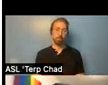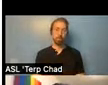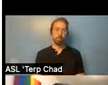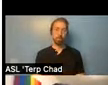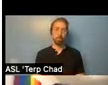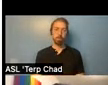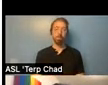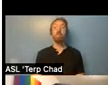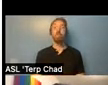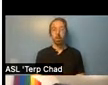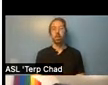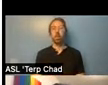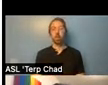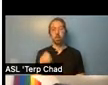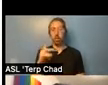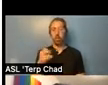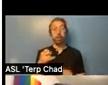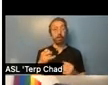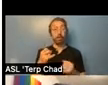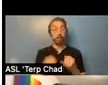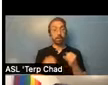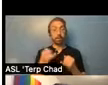and the last, last one, yeah, is those two, um,